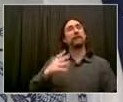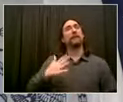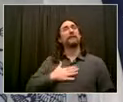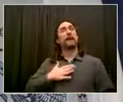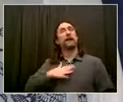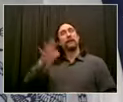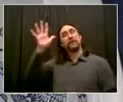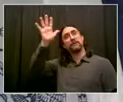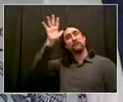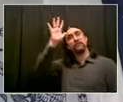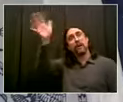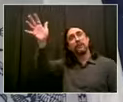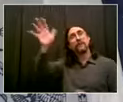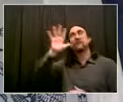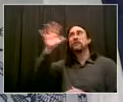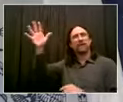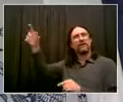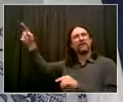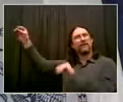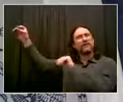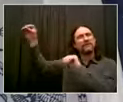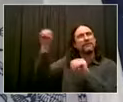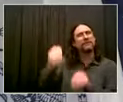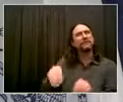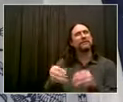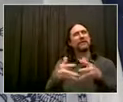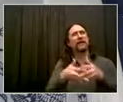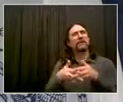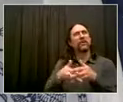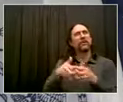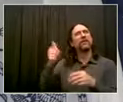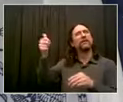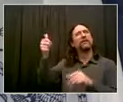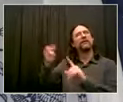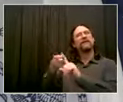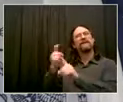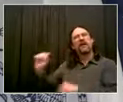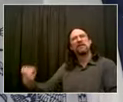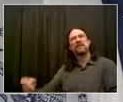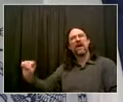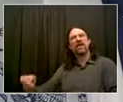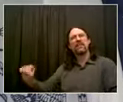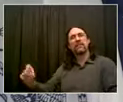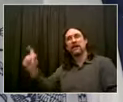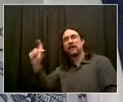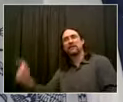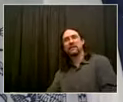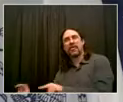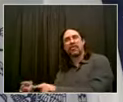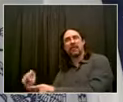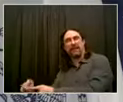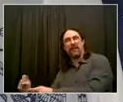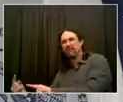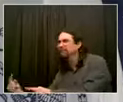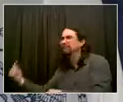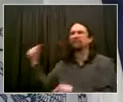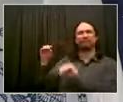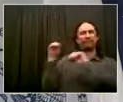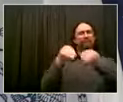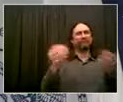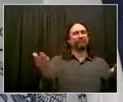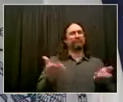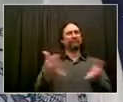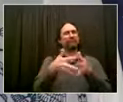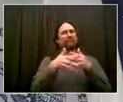to their hometowns. I could not feel my heritage more strongly. We have to honor that day as a day